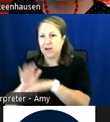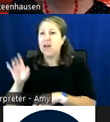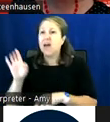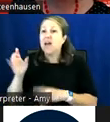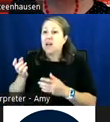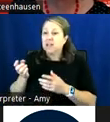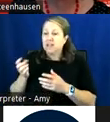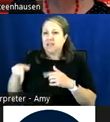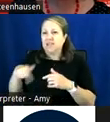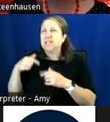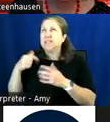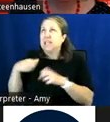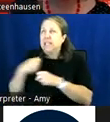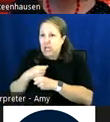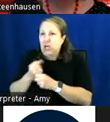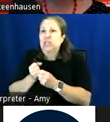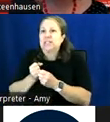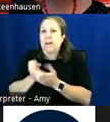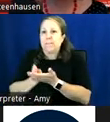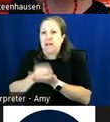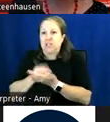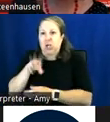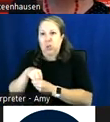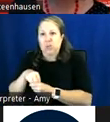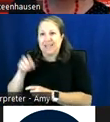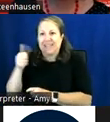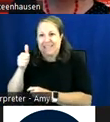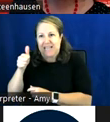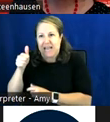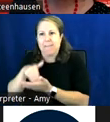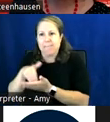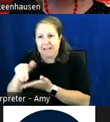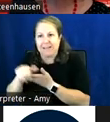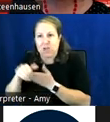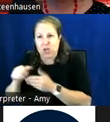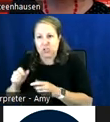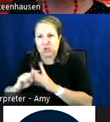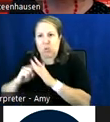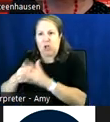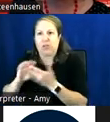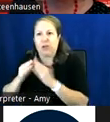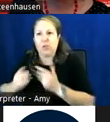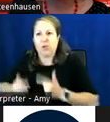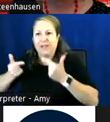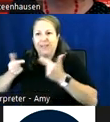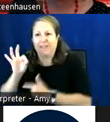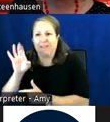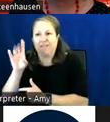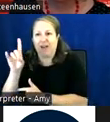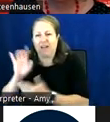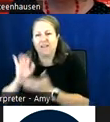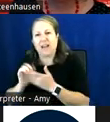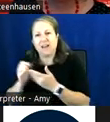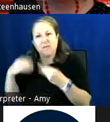billion dollars sorry 10 million dollars to launch the community living fund which will provide critical tools to enable older